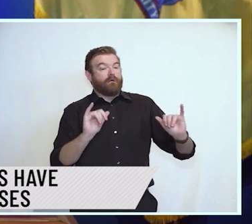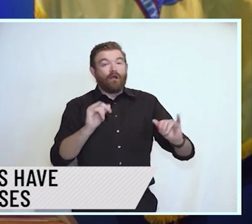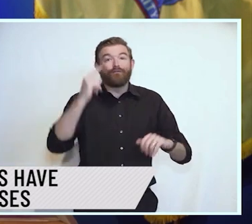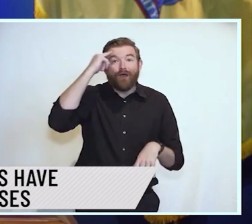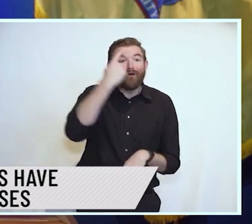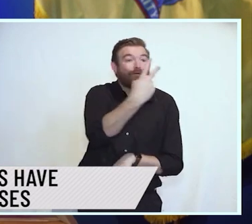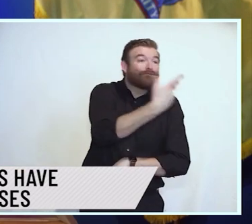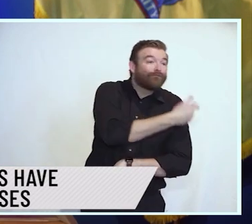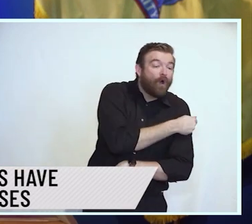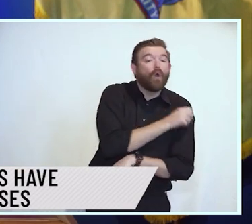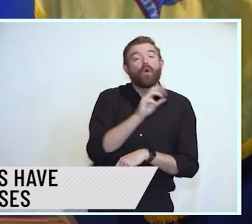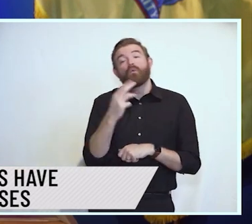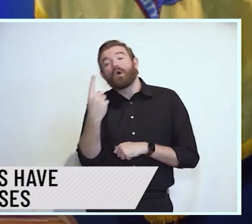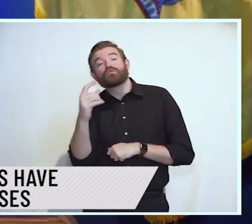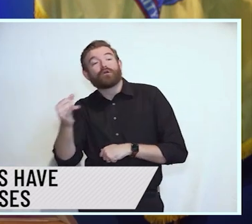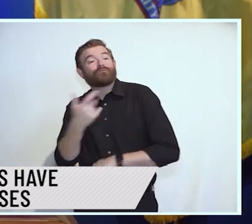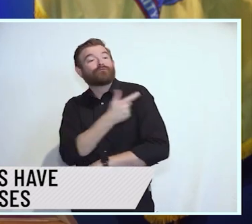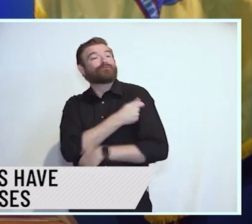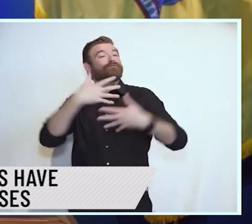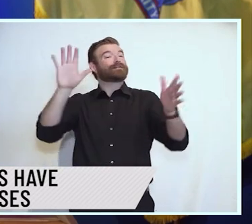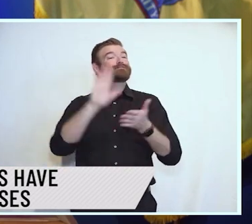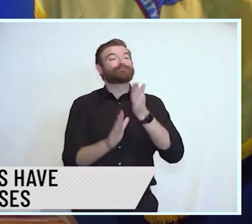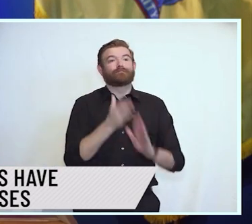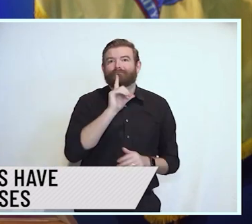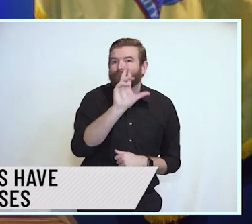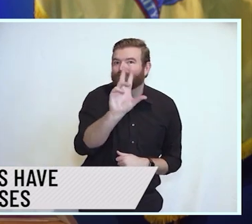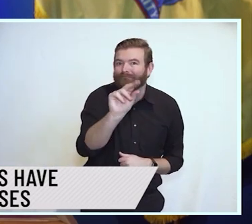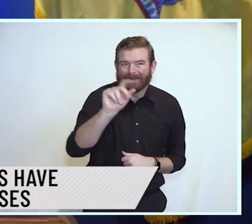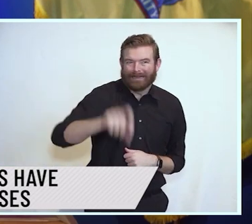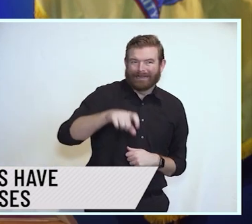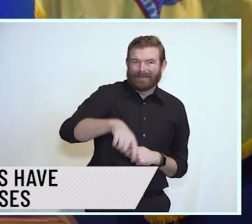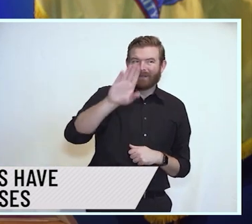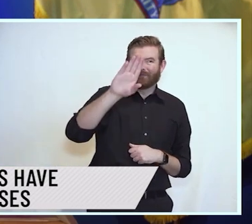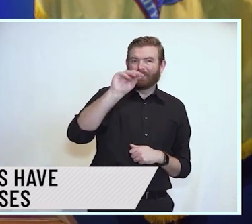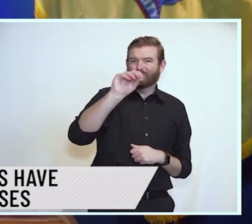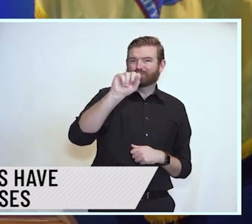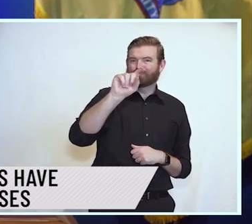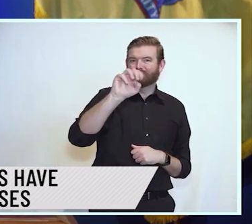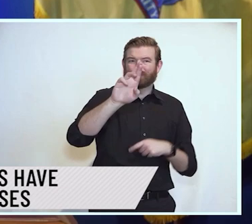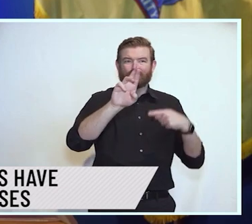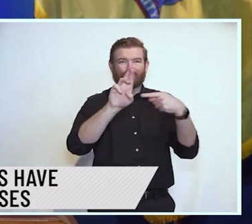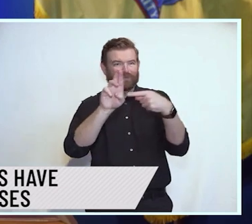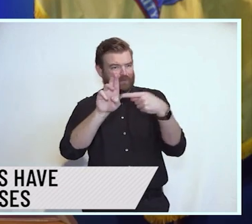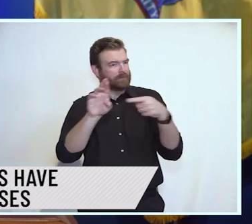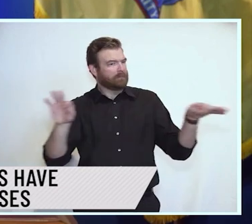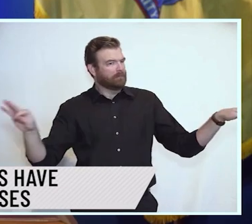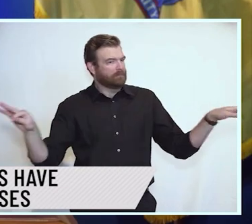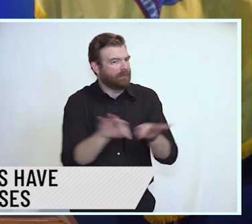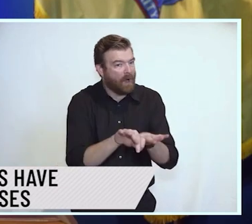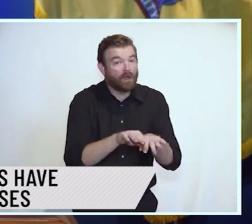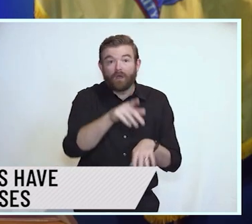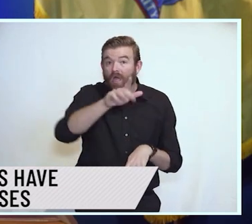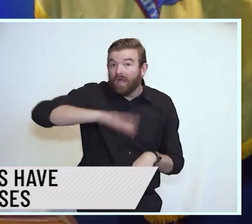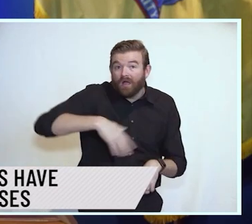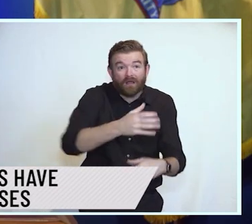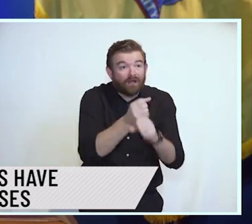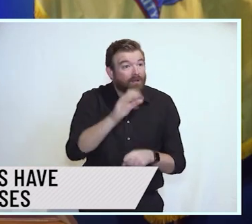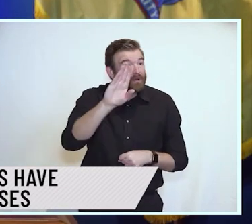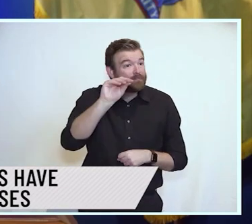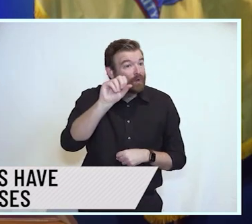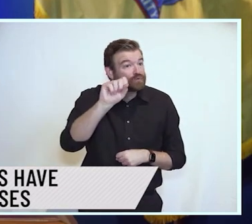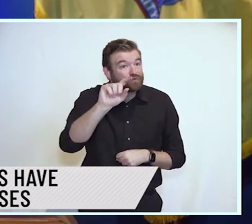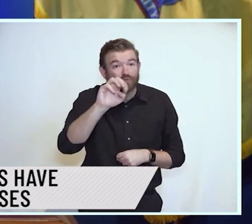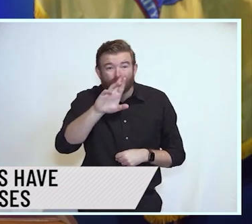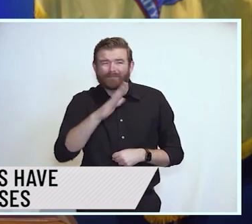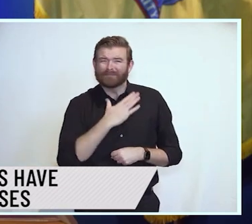A booster is not a bonus. It is a necessity. So, if you have not yet gotten your booster shot, here is what I